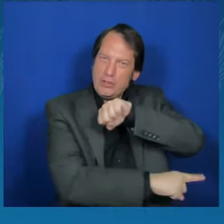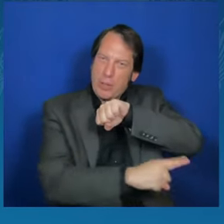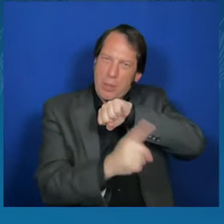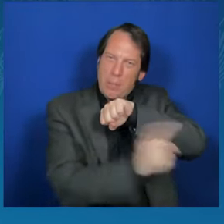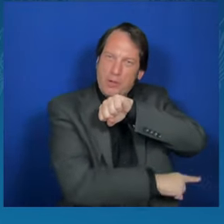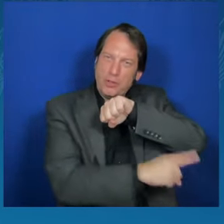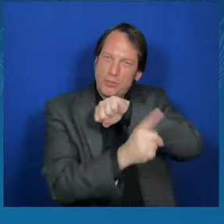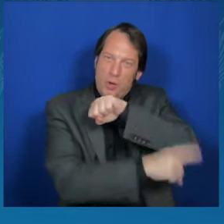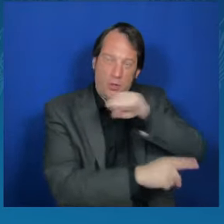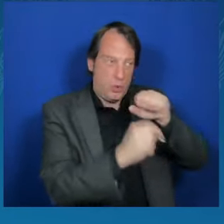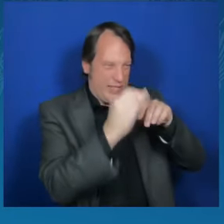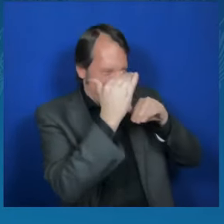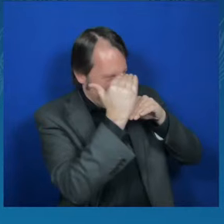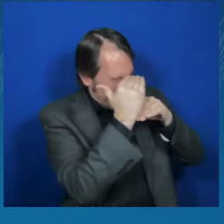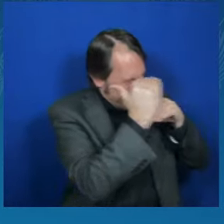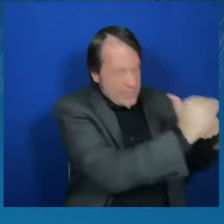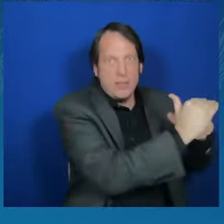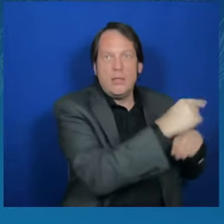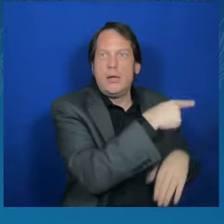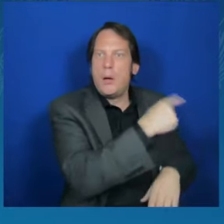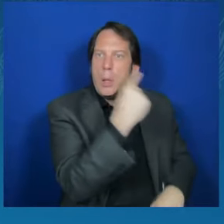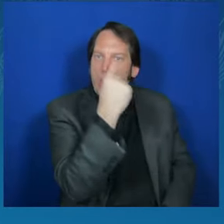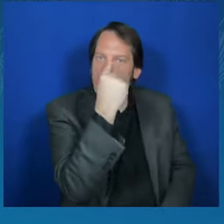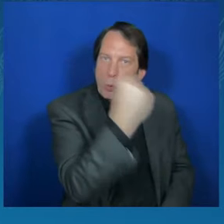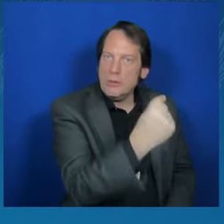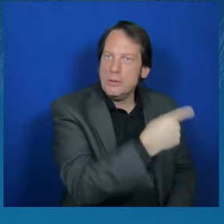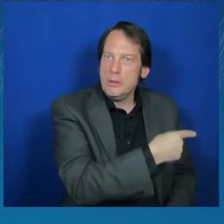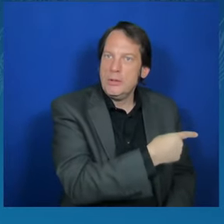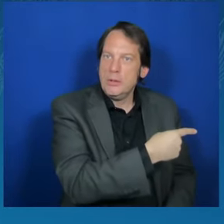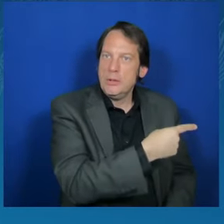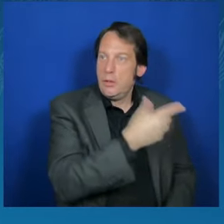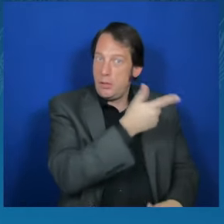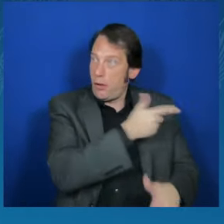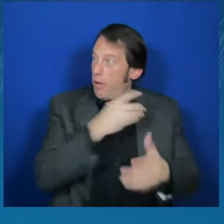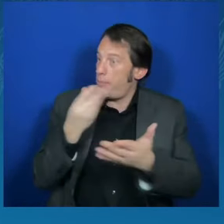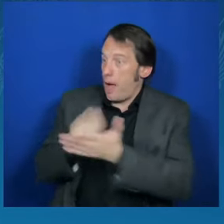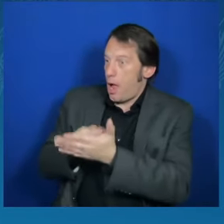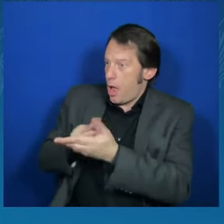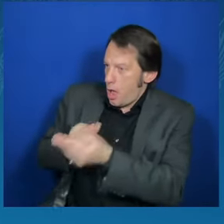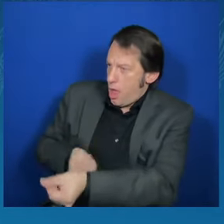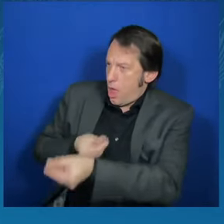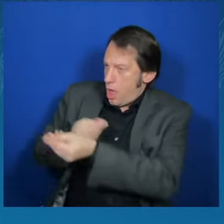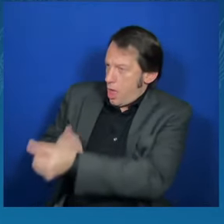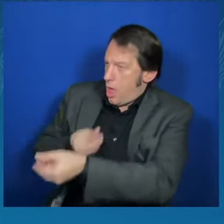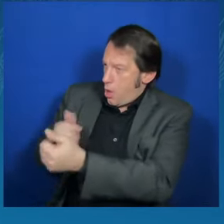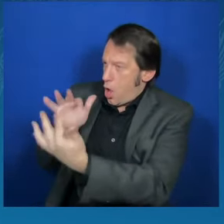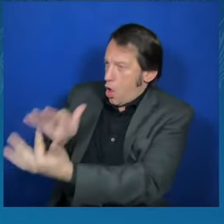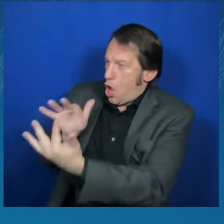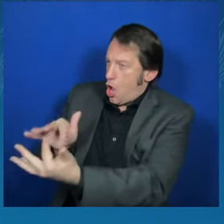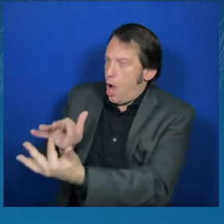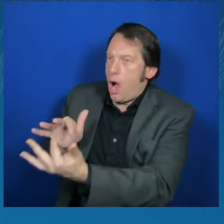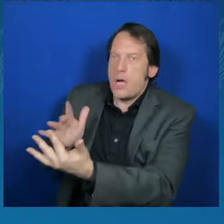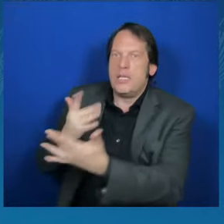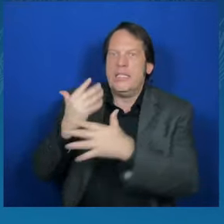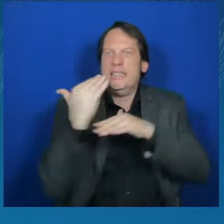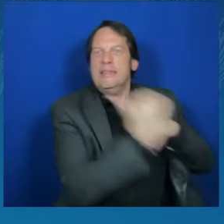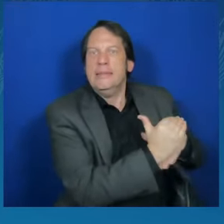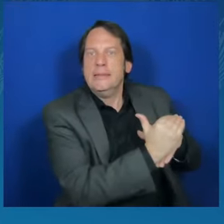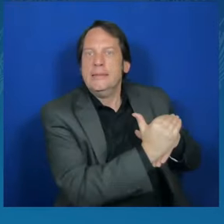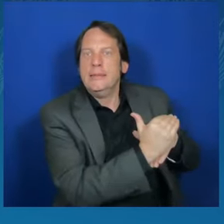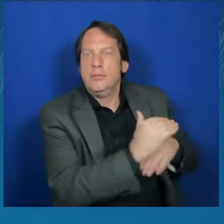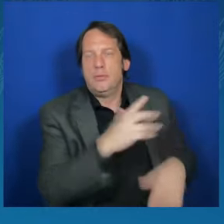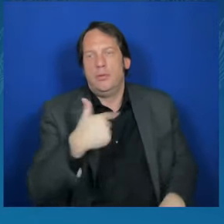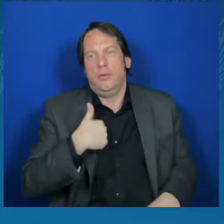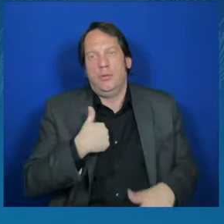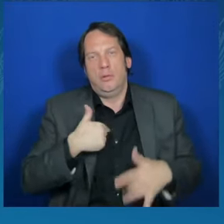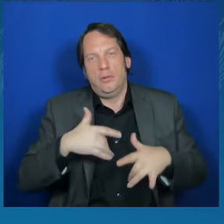praise the proximity of our views on absolutely principal issues. Madam Vice